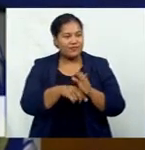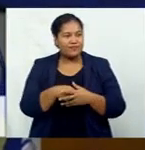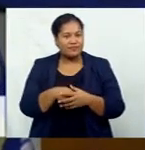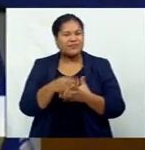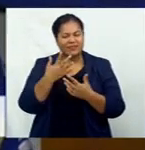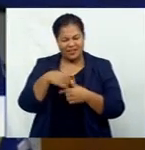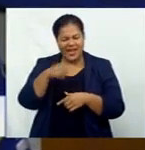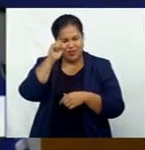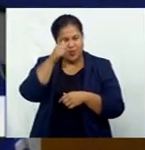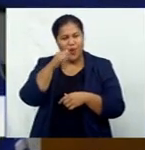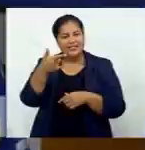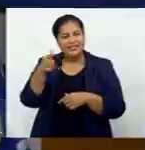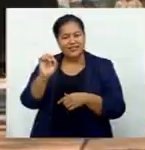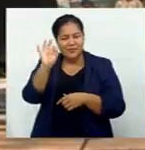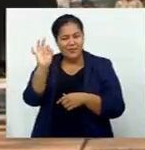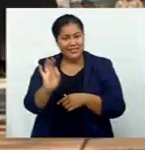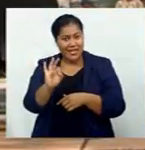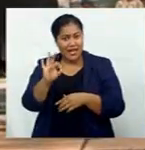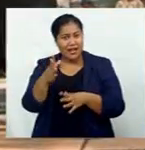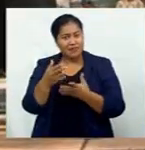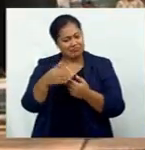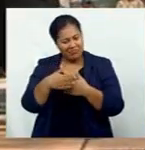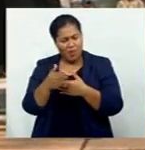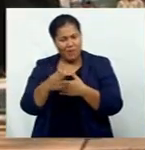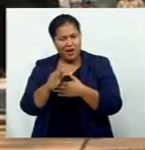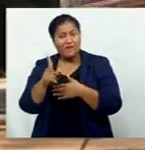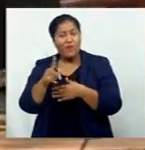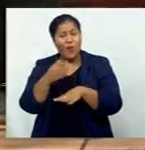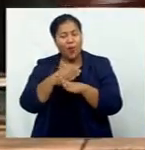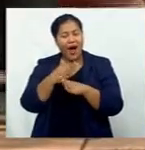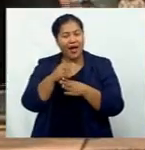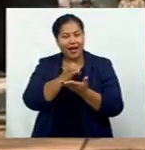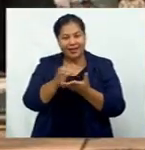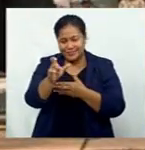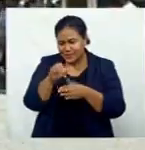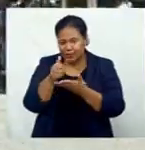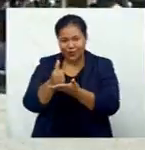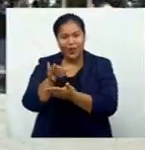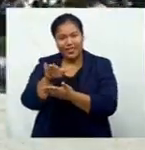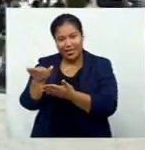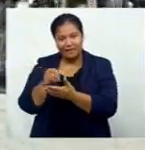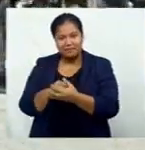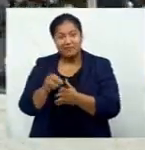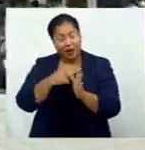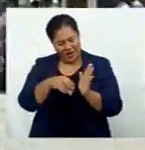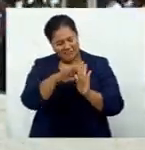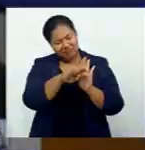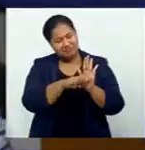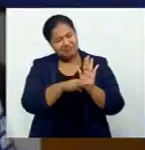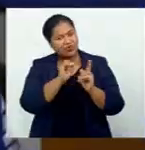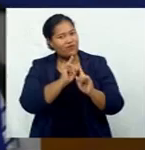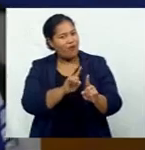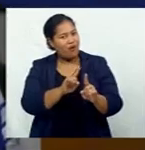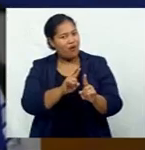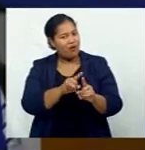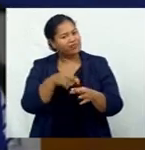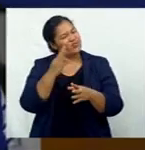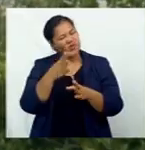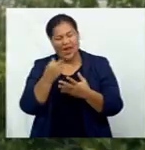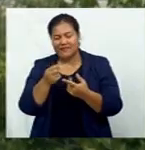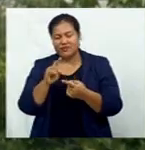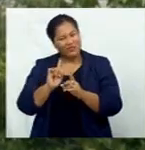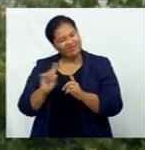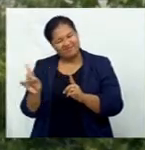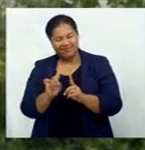have opened the doors for working customers to help them. The protocols are in place. There's no two-way about it. You have to follow the